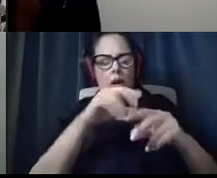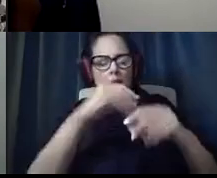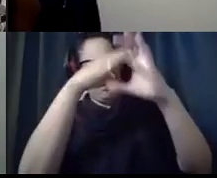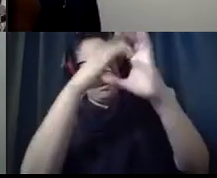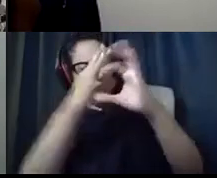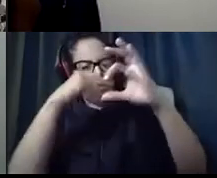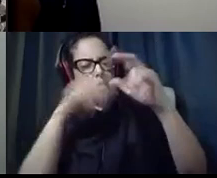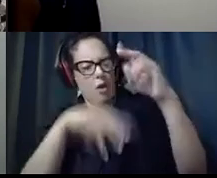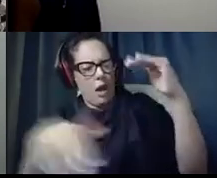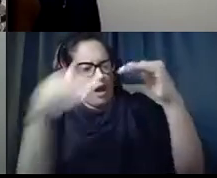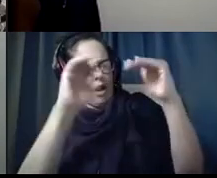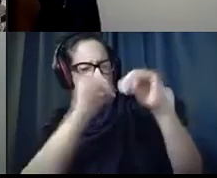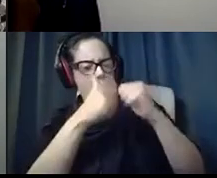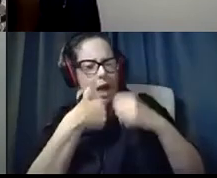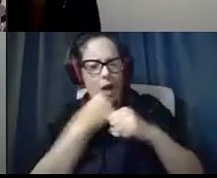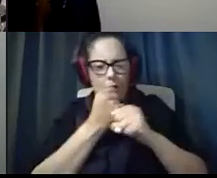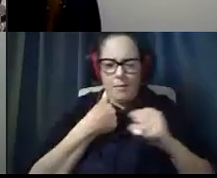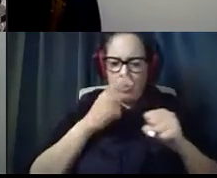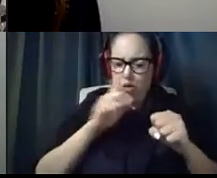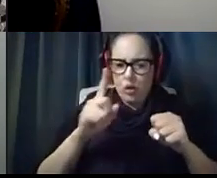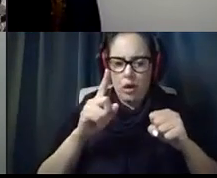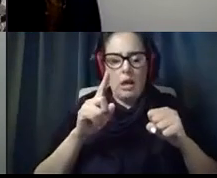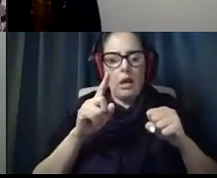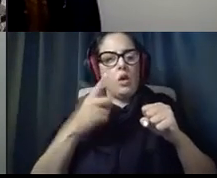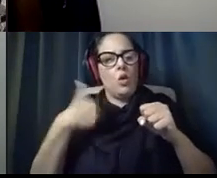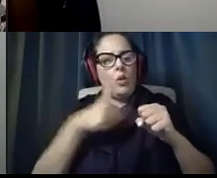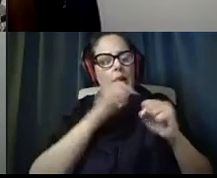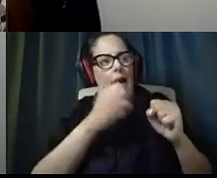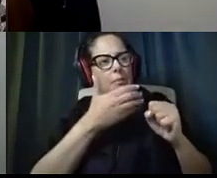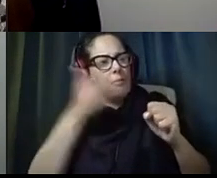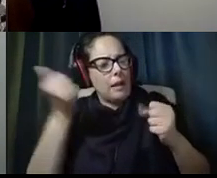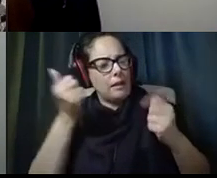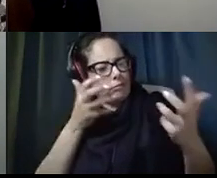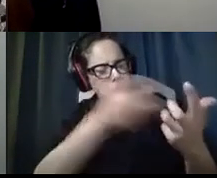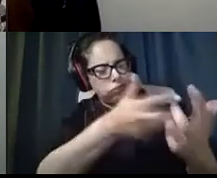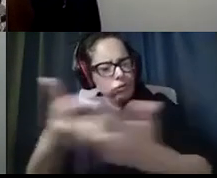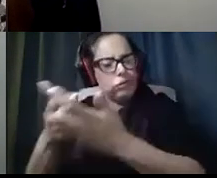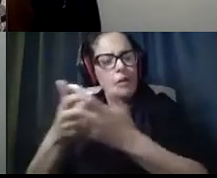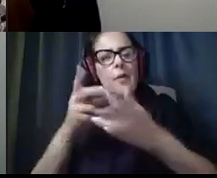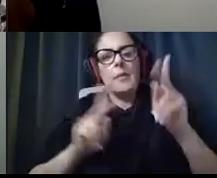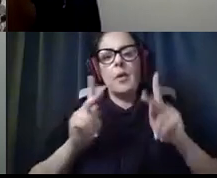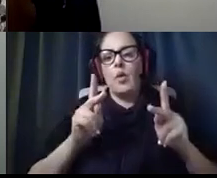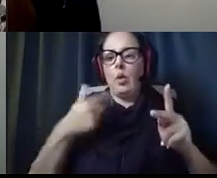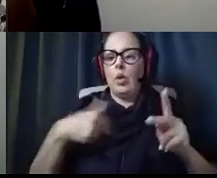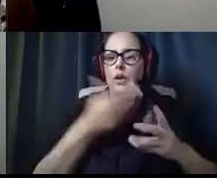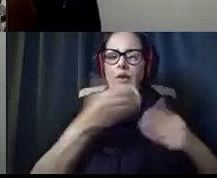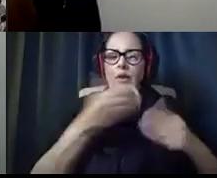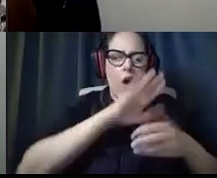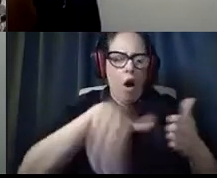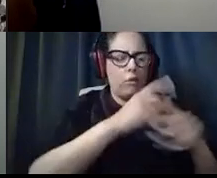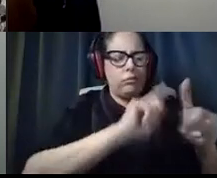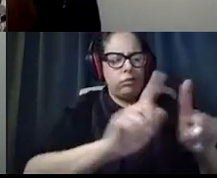ways that we can ensure that we're doing the best we can for the people we serve in all of the communities that are